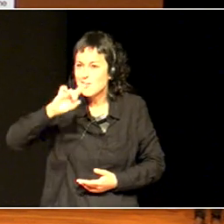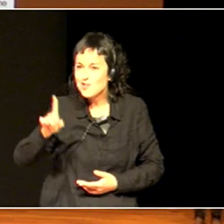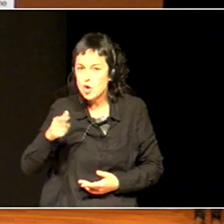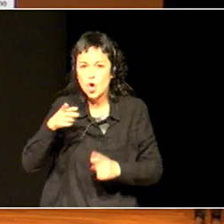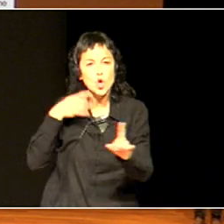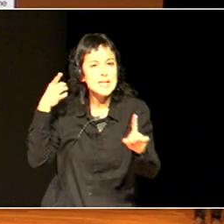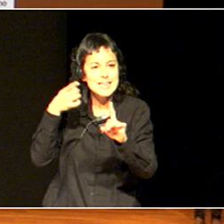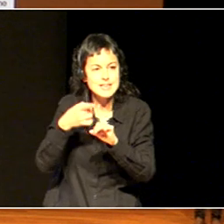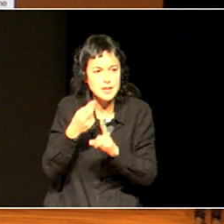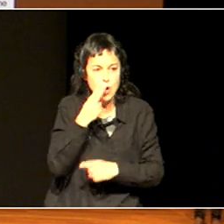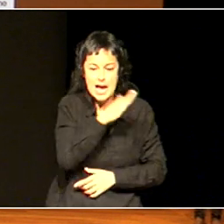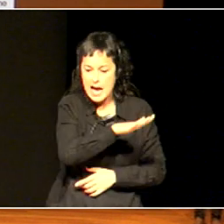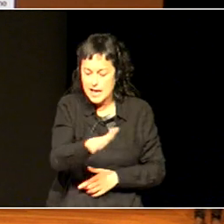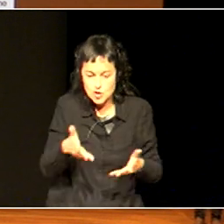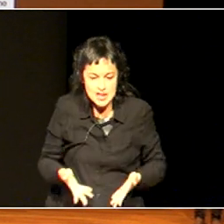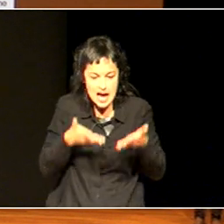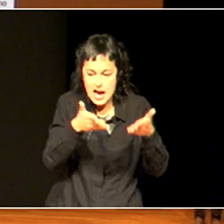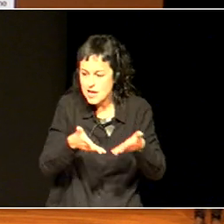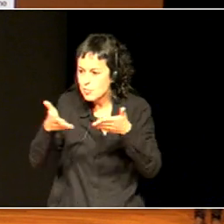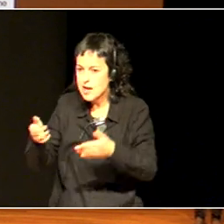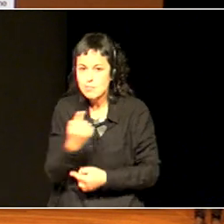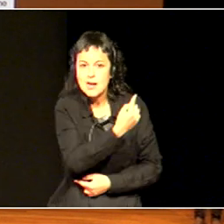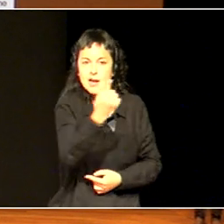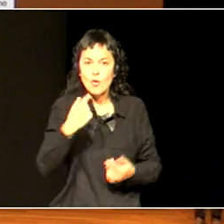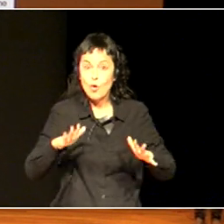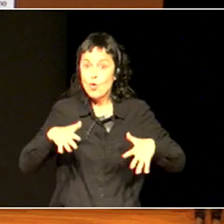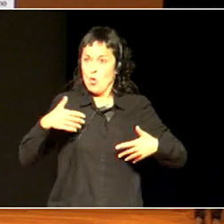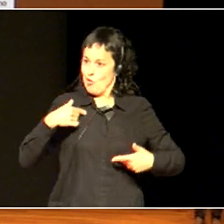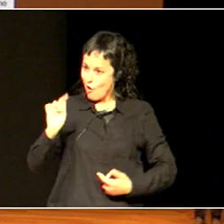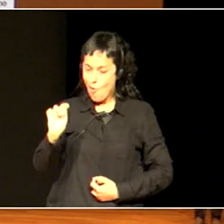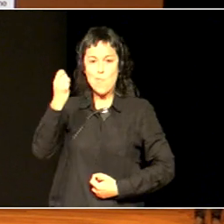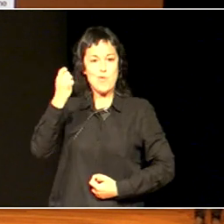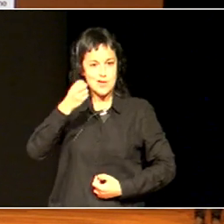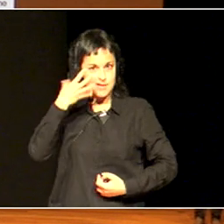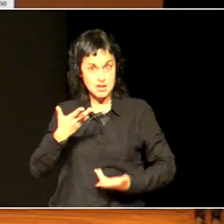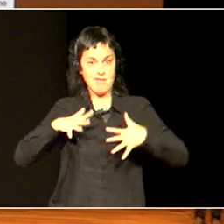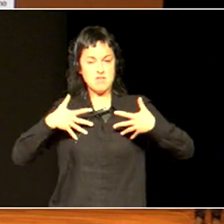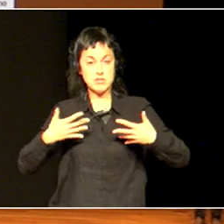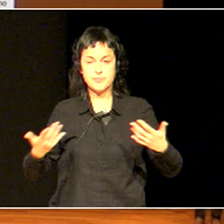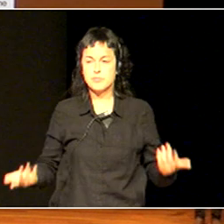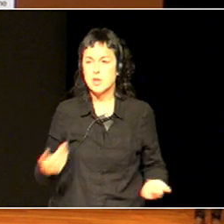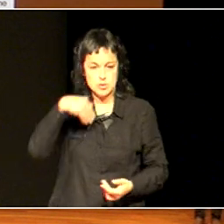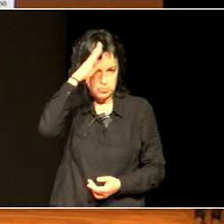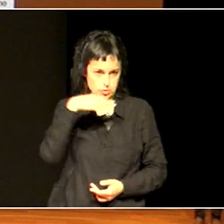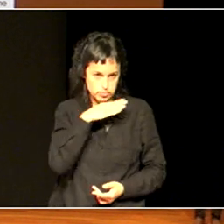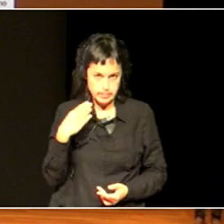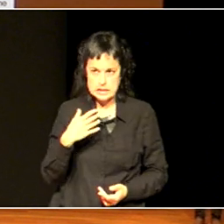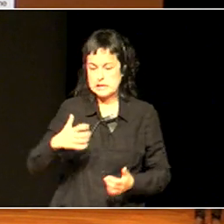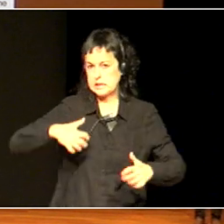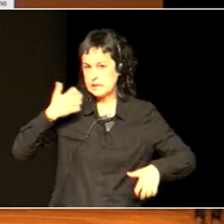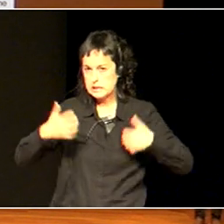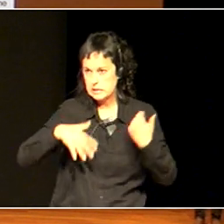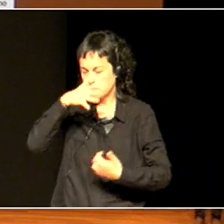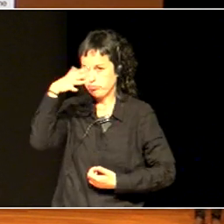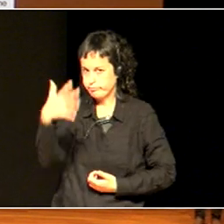achieve. Anyway, there was a, the parents protested, and the school said, okay, we